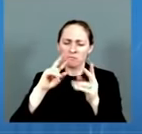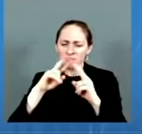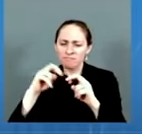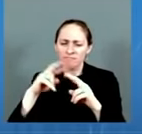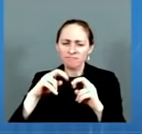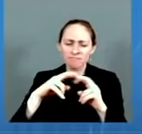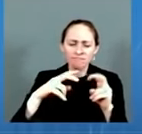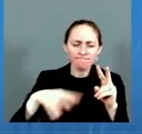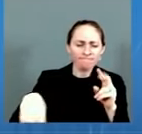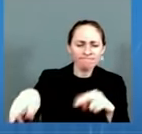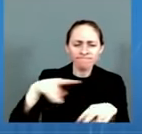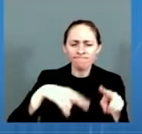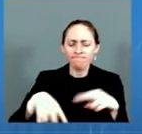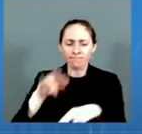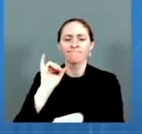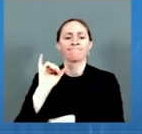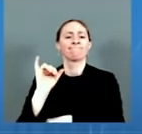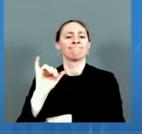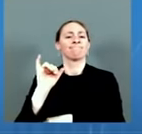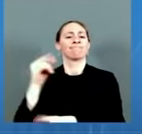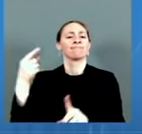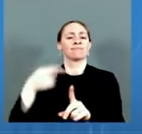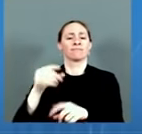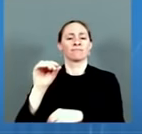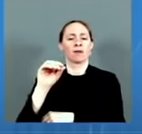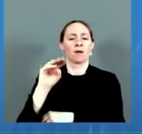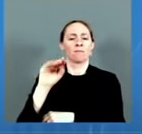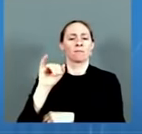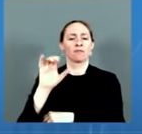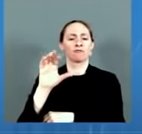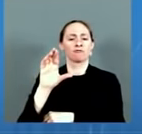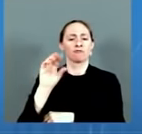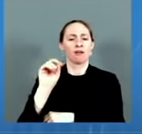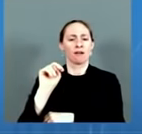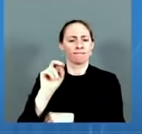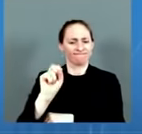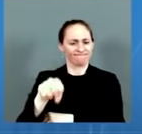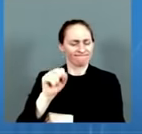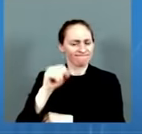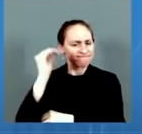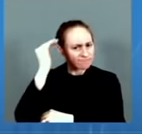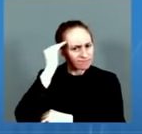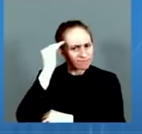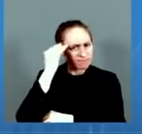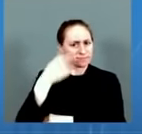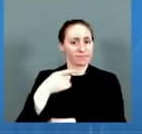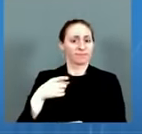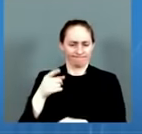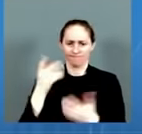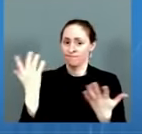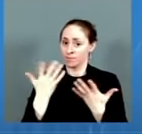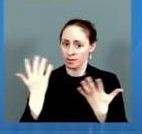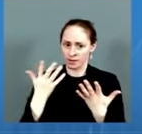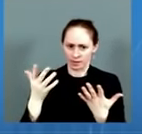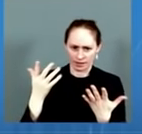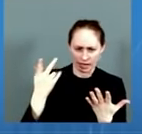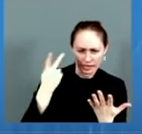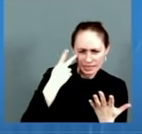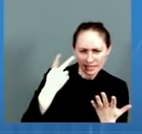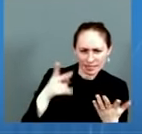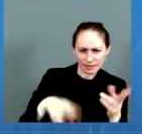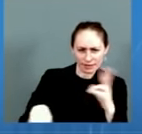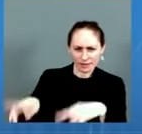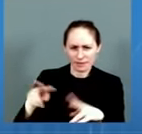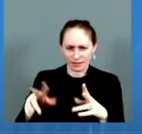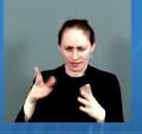profound degree of neutralization escape, looking at the low levels of the blue triangles on the left